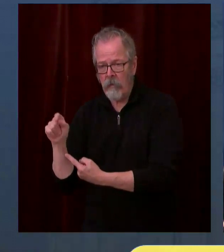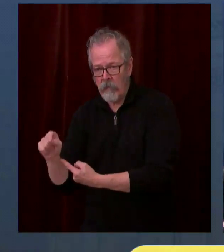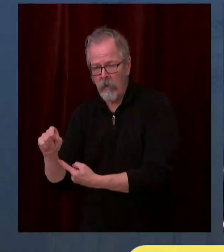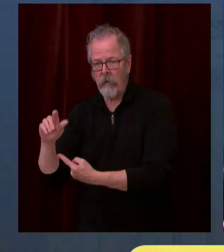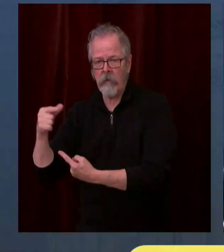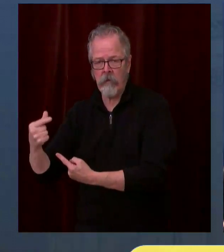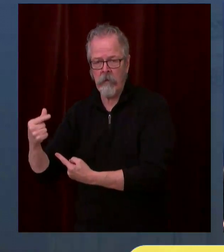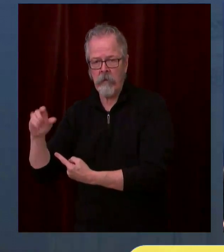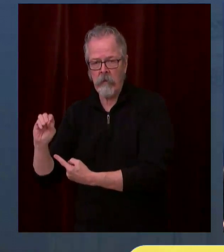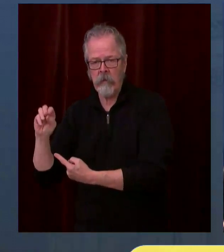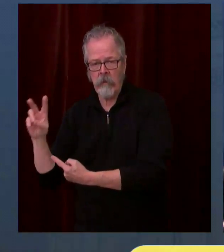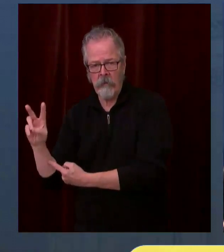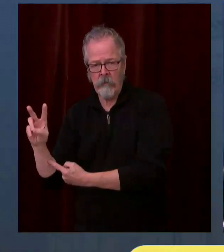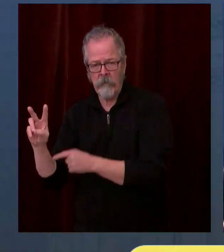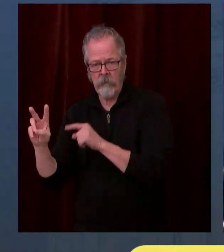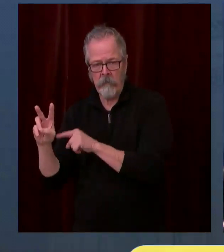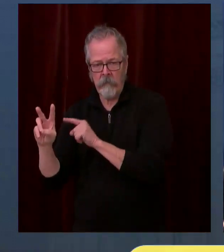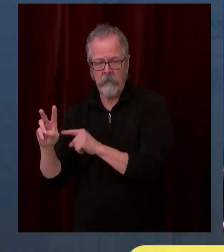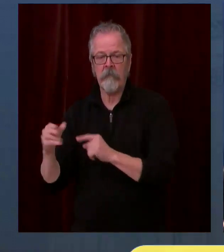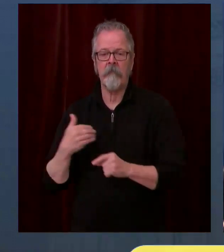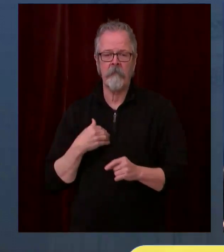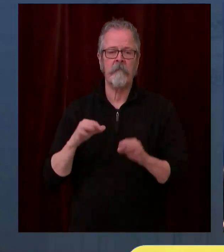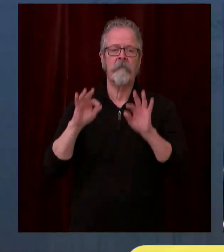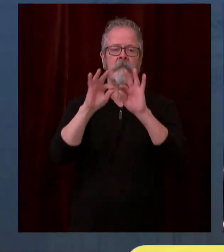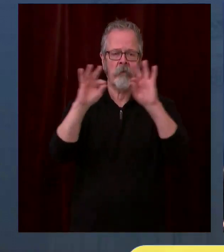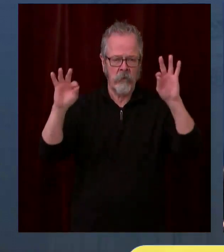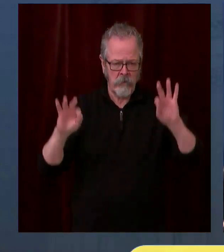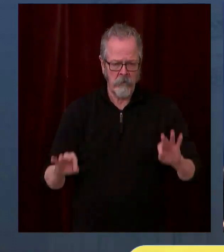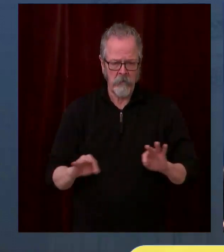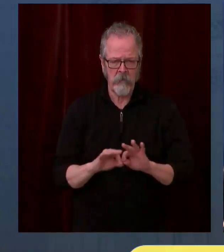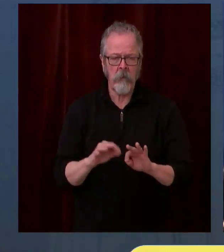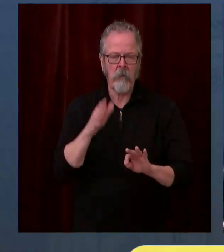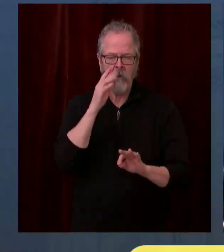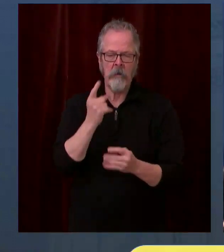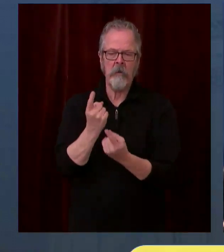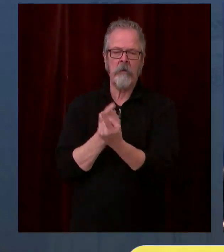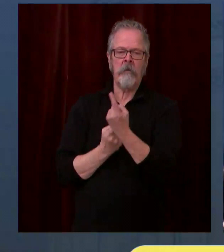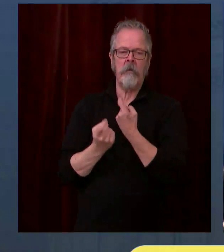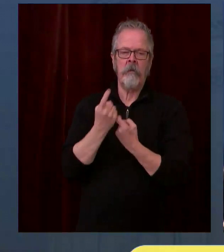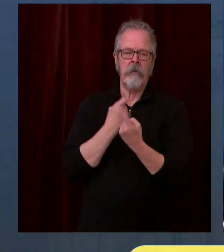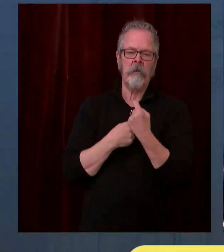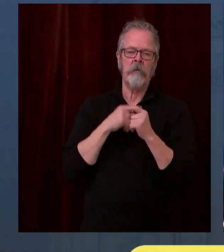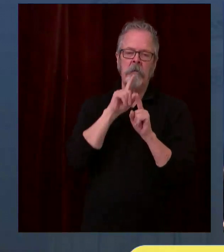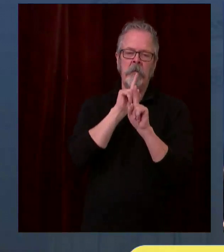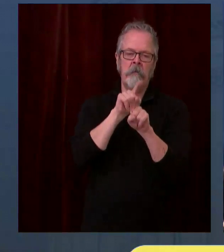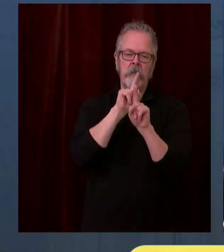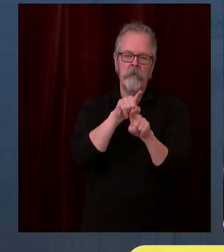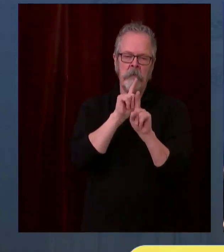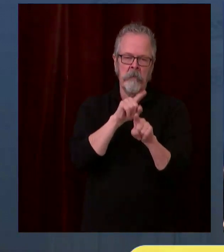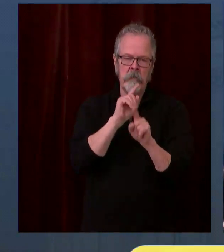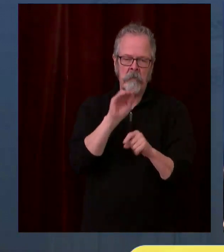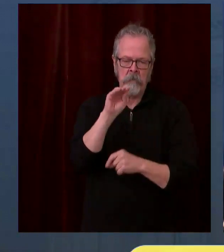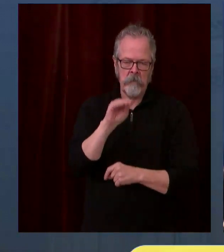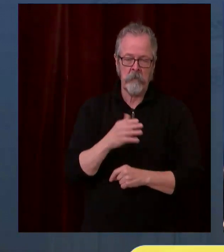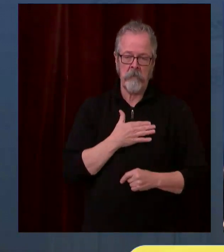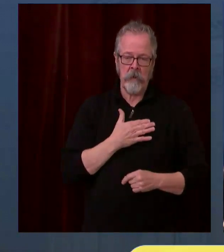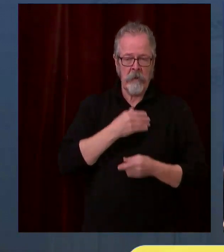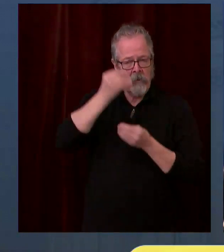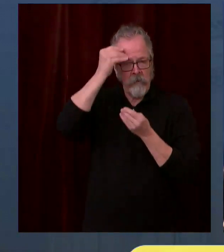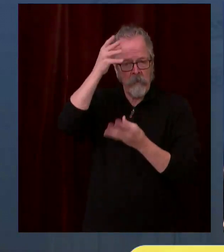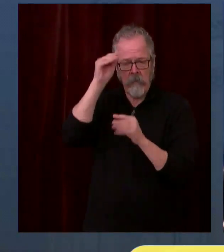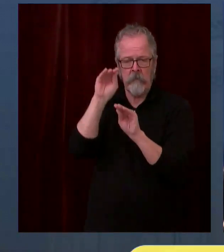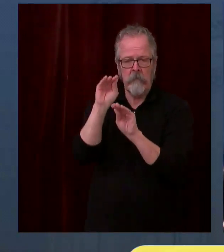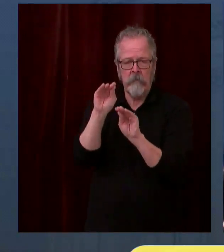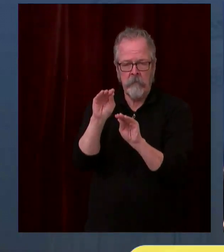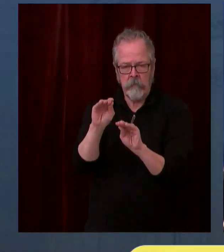describe your personal criteria, and that Phase Finder will advise you what phase you will be in during this prioritization